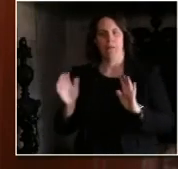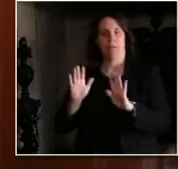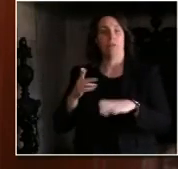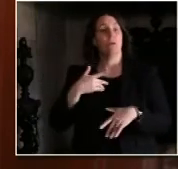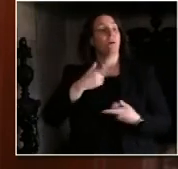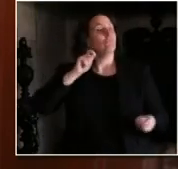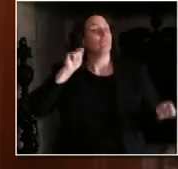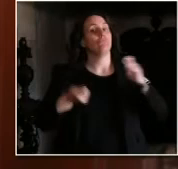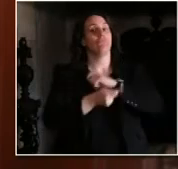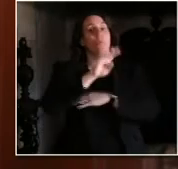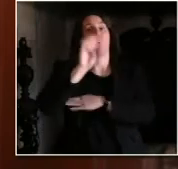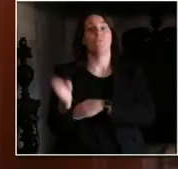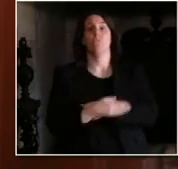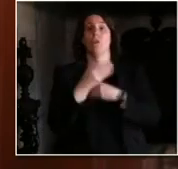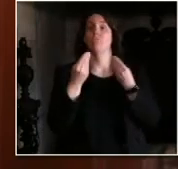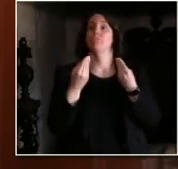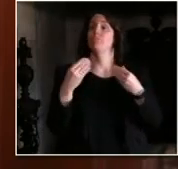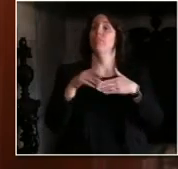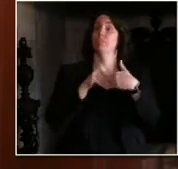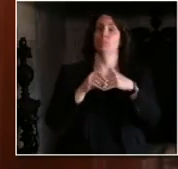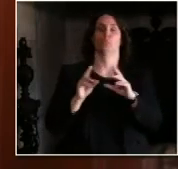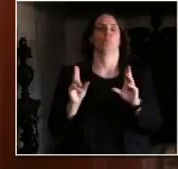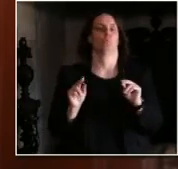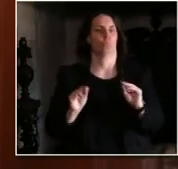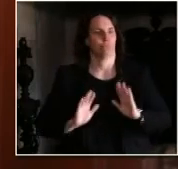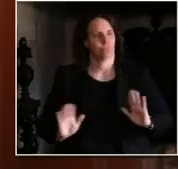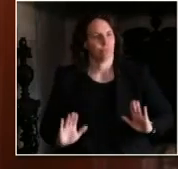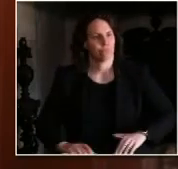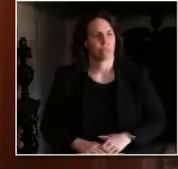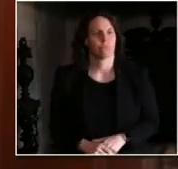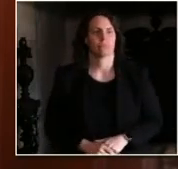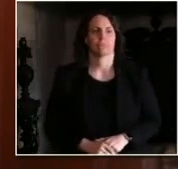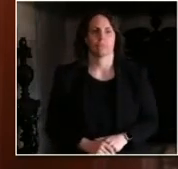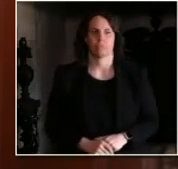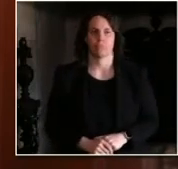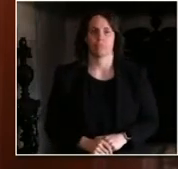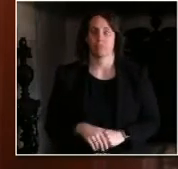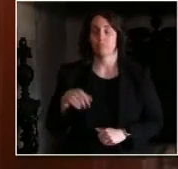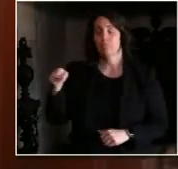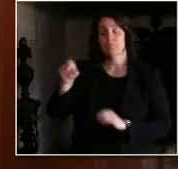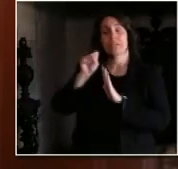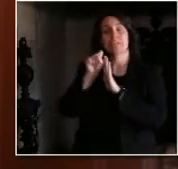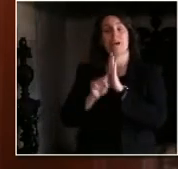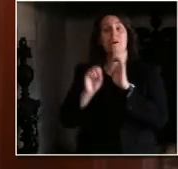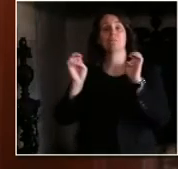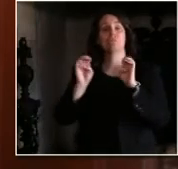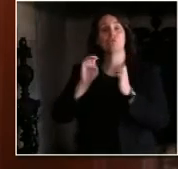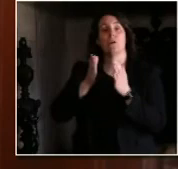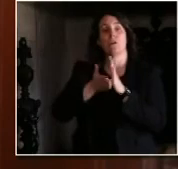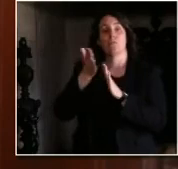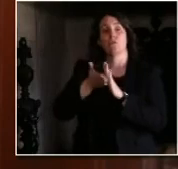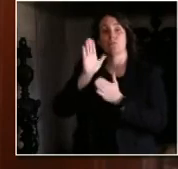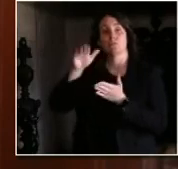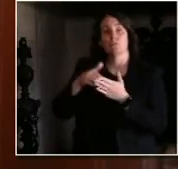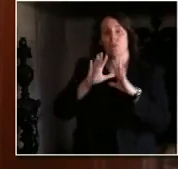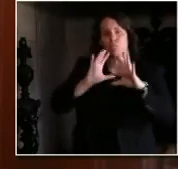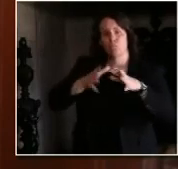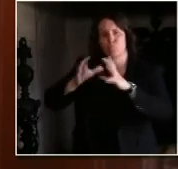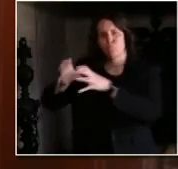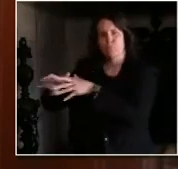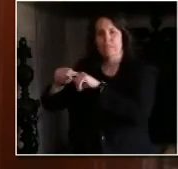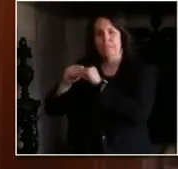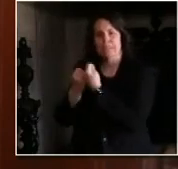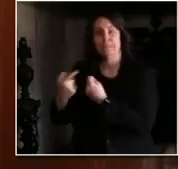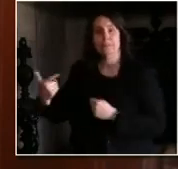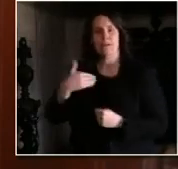Our team at the State Emergency Operations Center has been hard at work developing a plan that will allow us to safely reopen